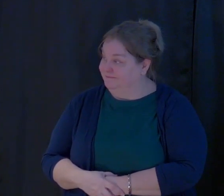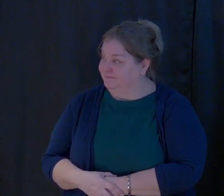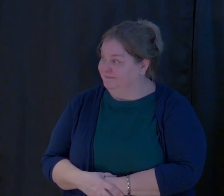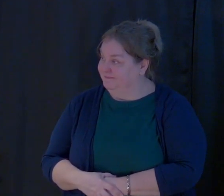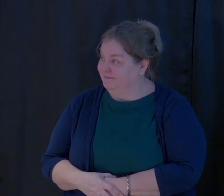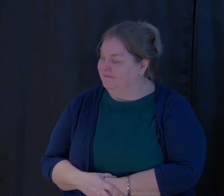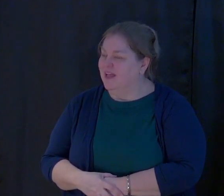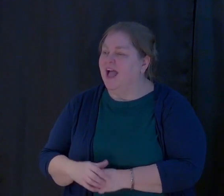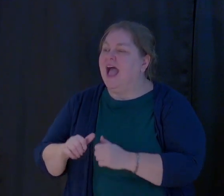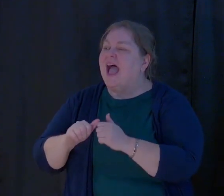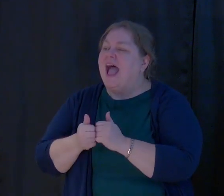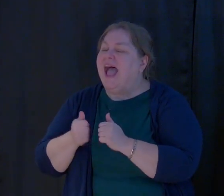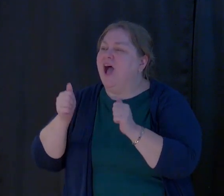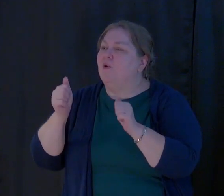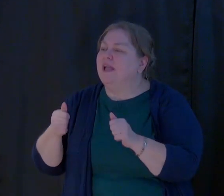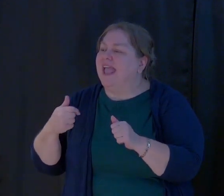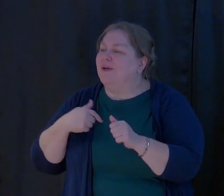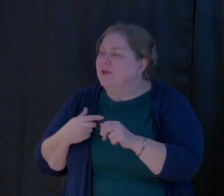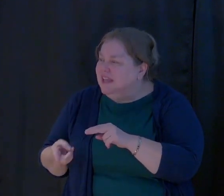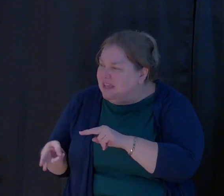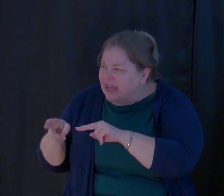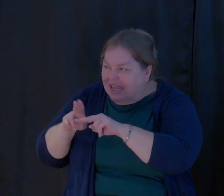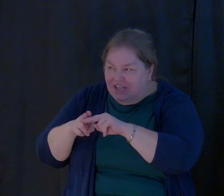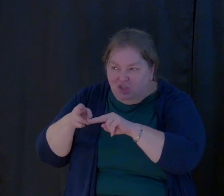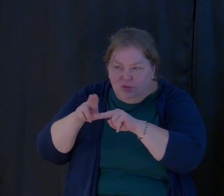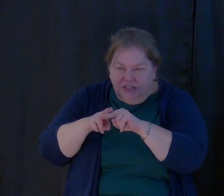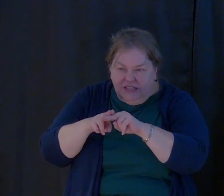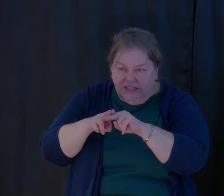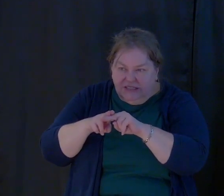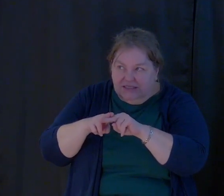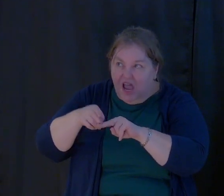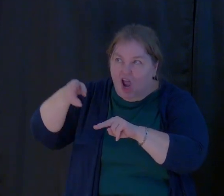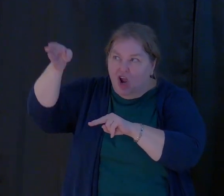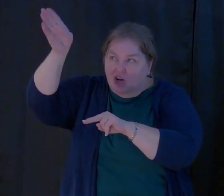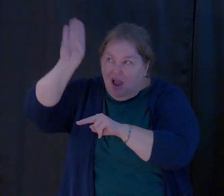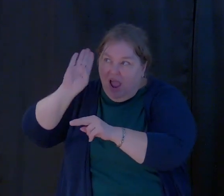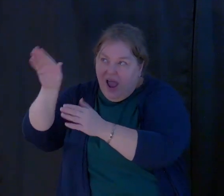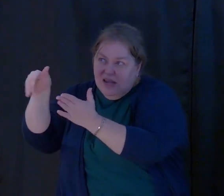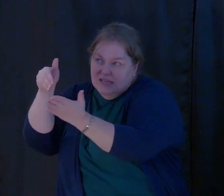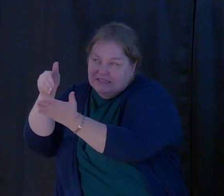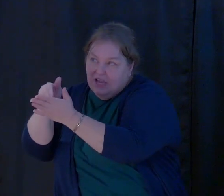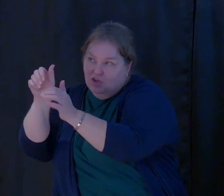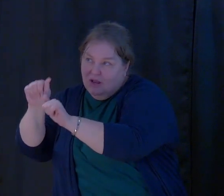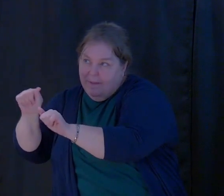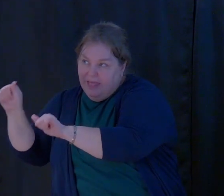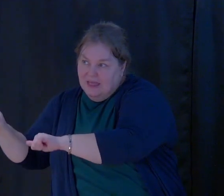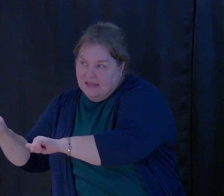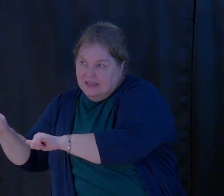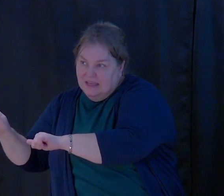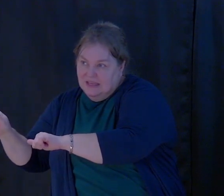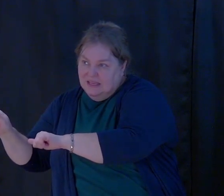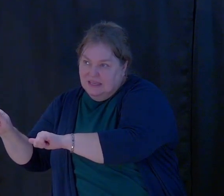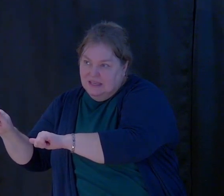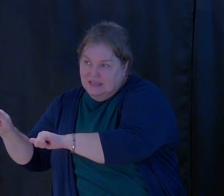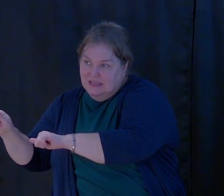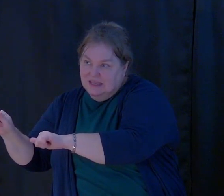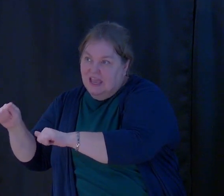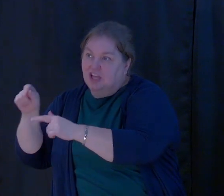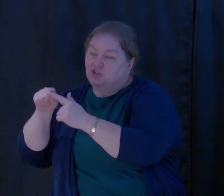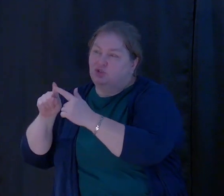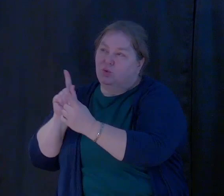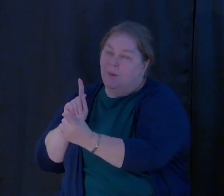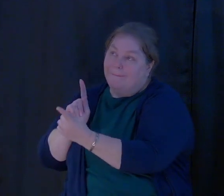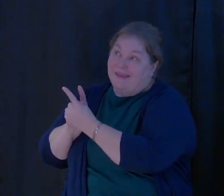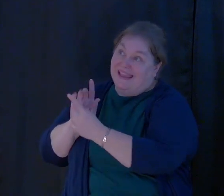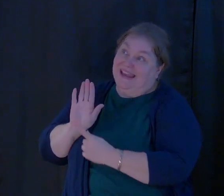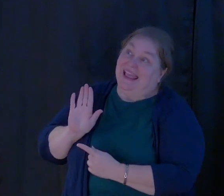How can we increase our God-centered abilities and self-image to reach His highest